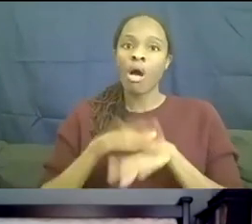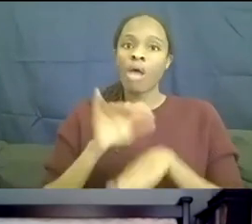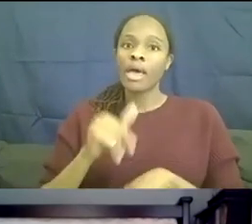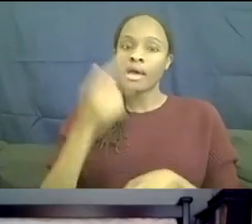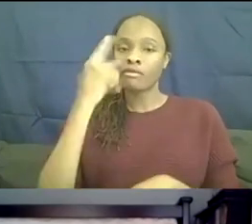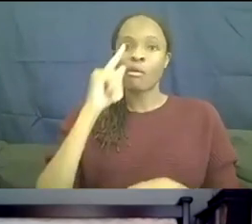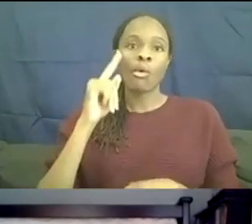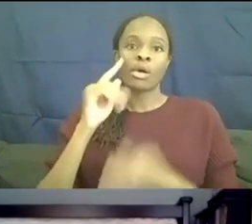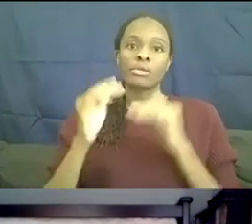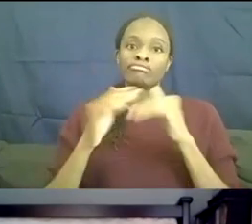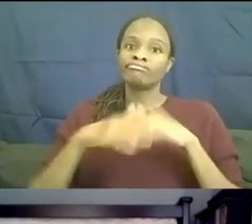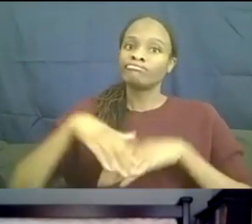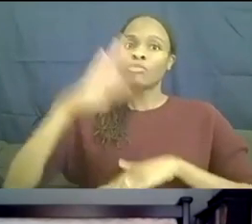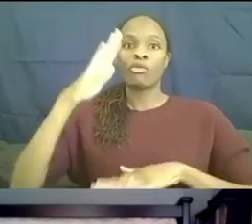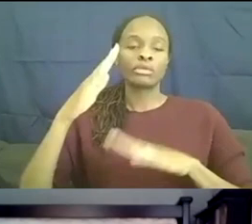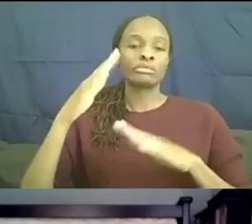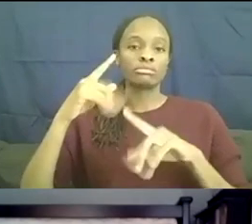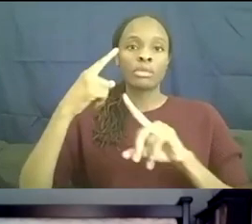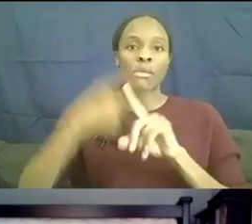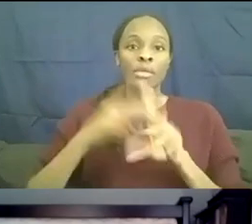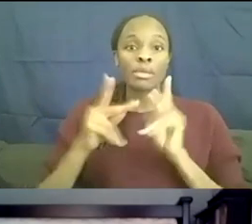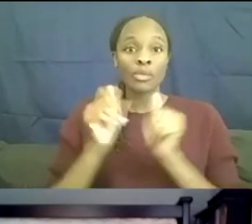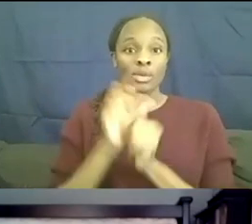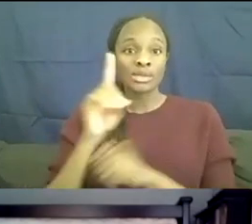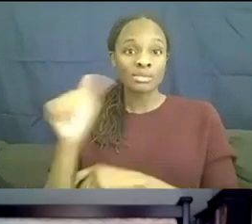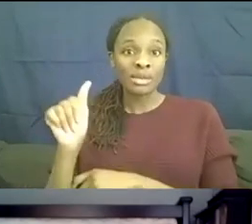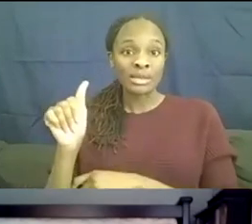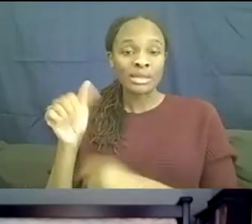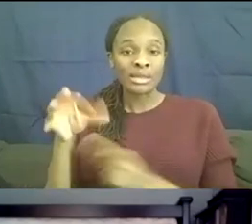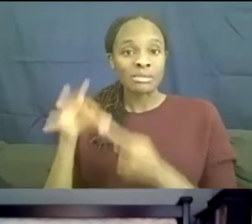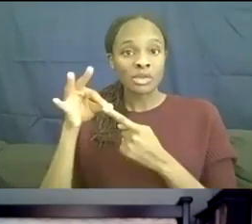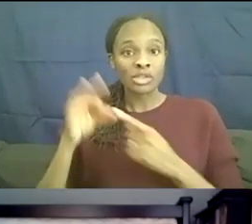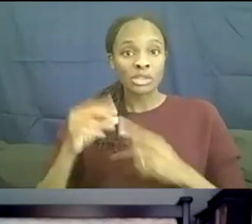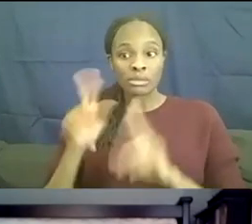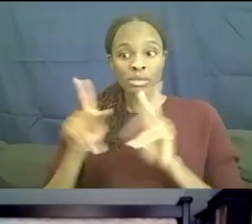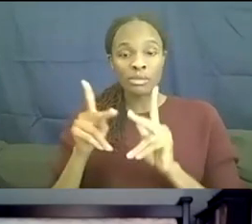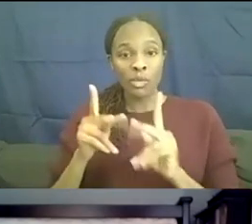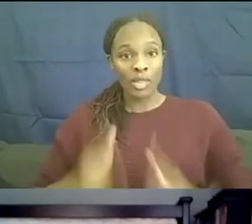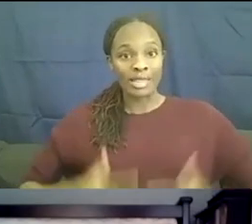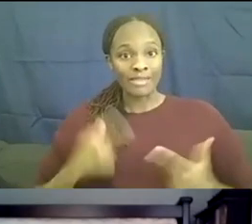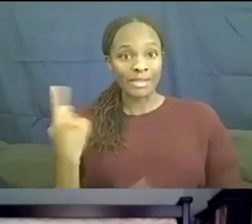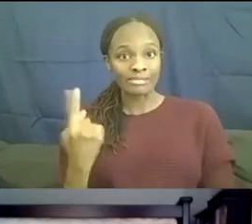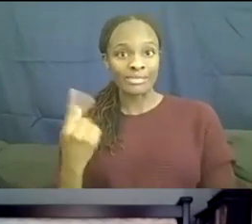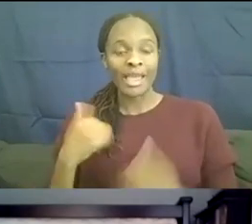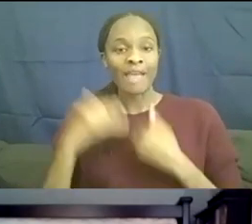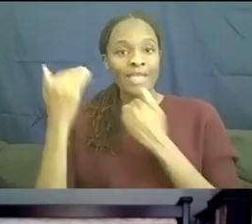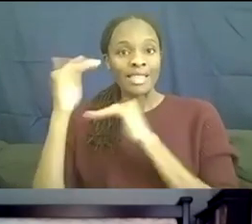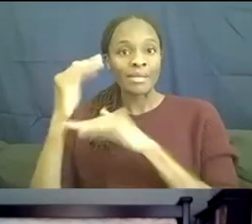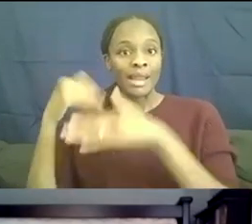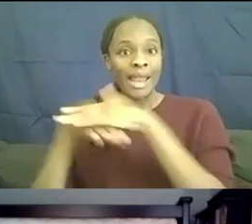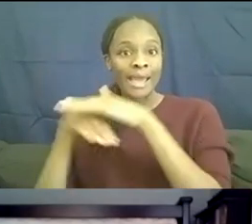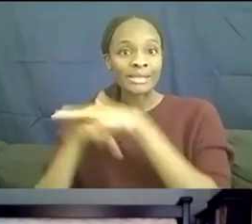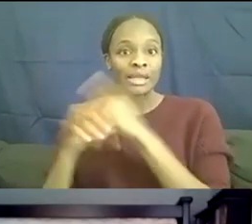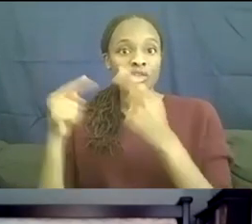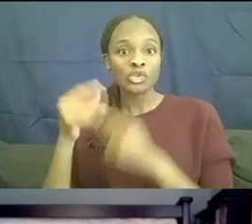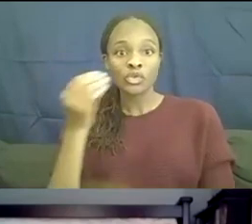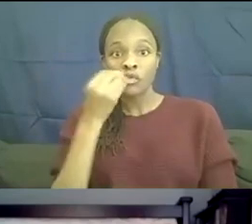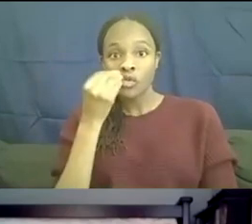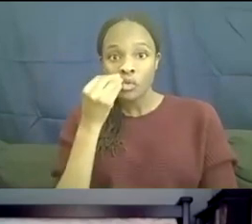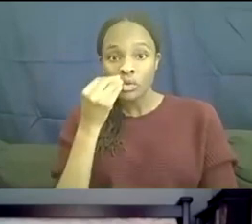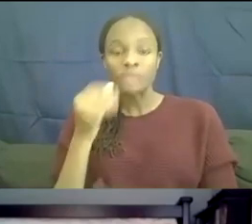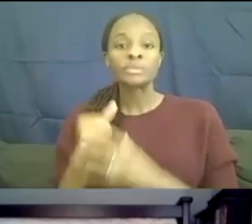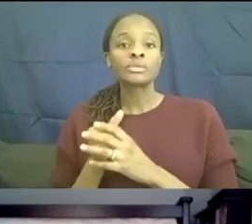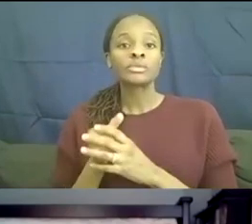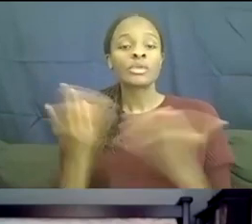as you mentioned, you know, people with disabilities, so especially those living on their own, have limited access to food. And so what we're